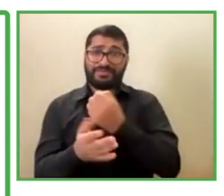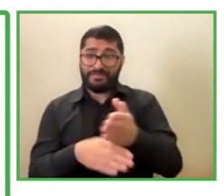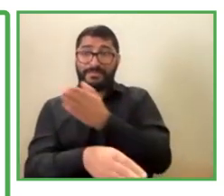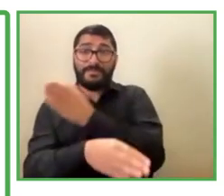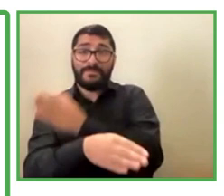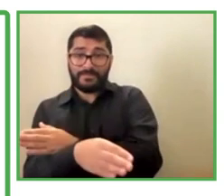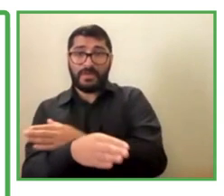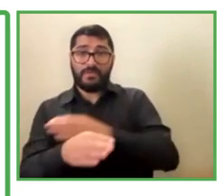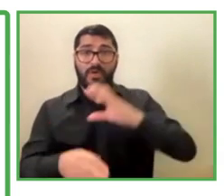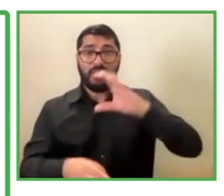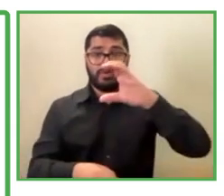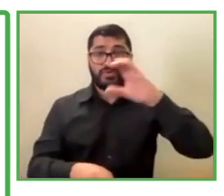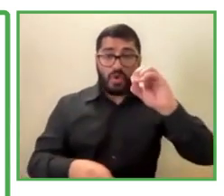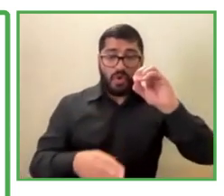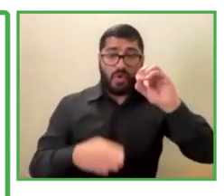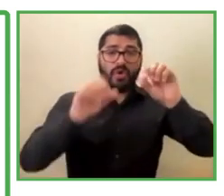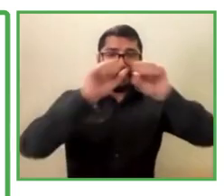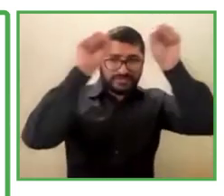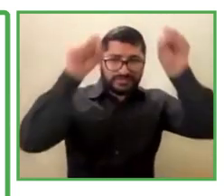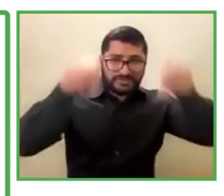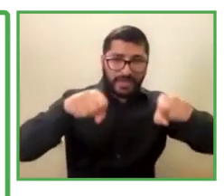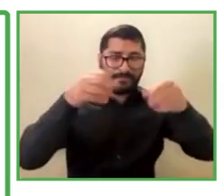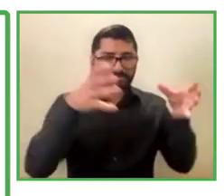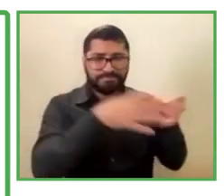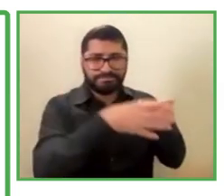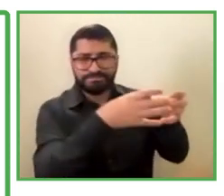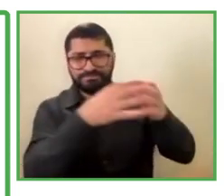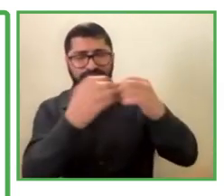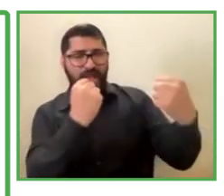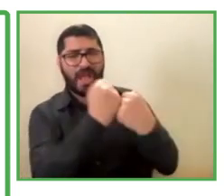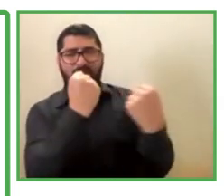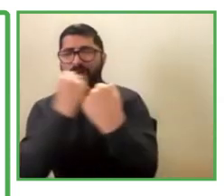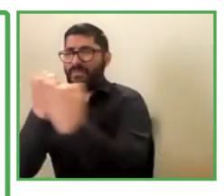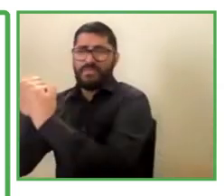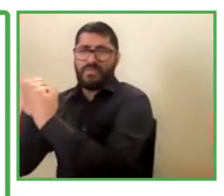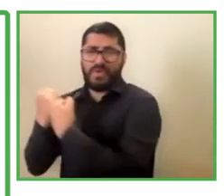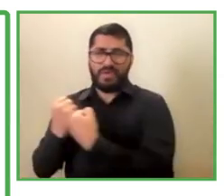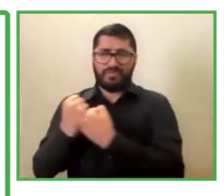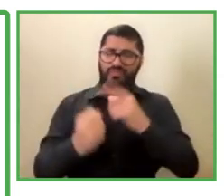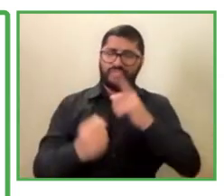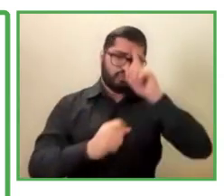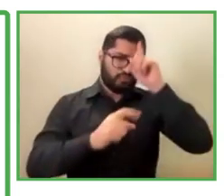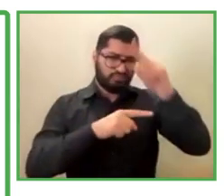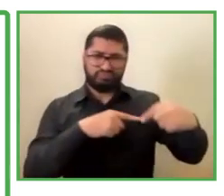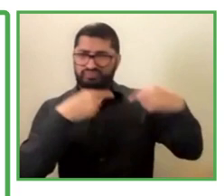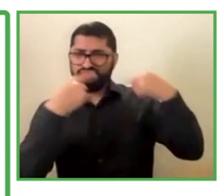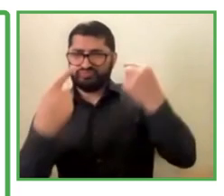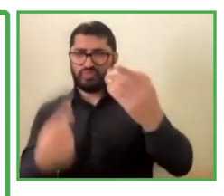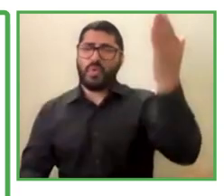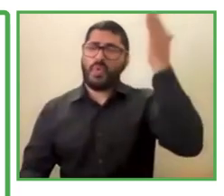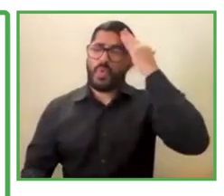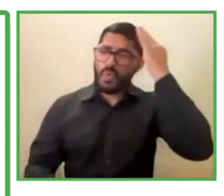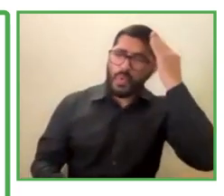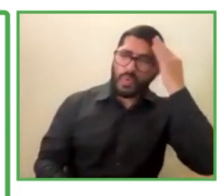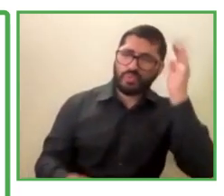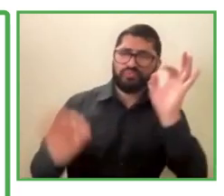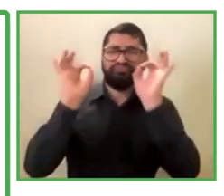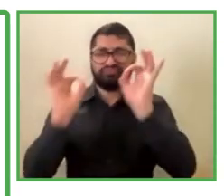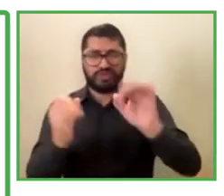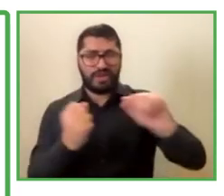The support of a. Diverse and inclusive. Ecosystem. Receiving support from different organizations. That give their help.